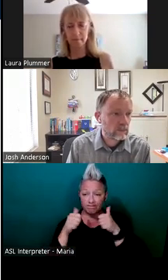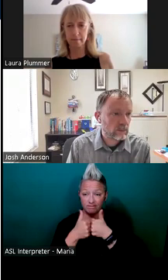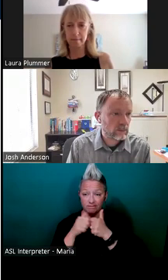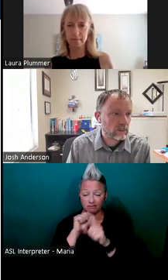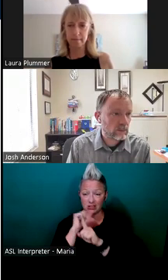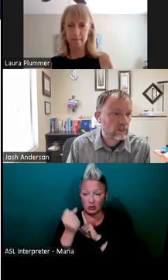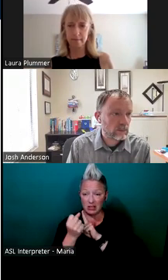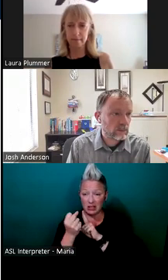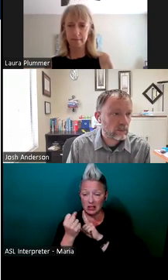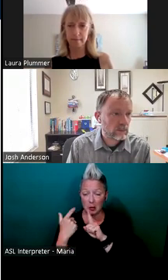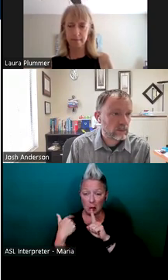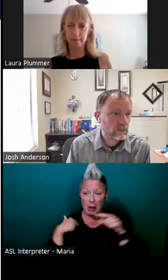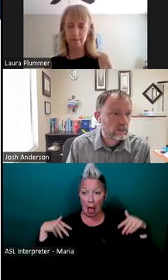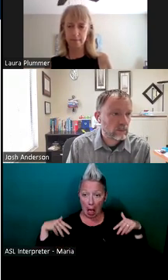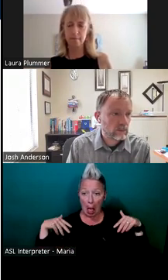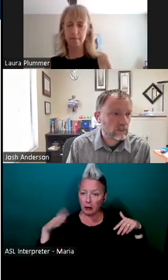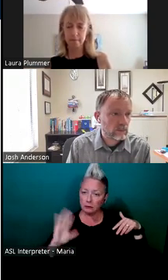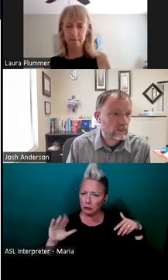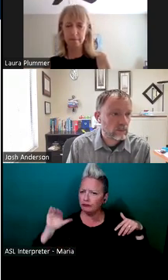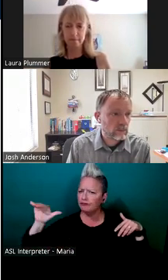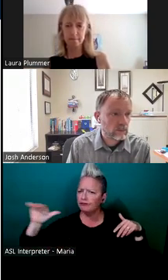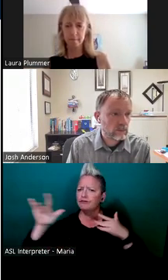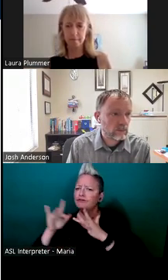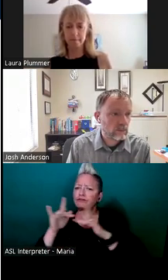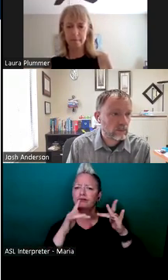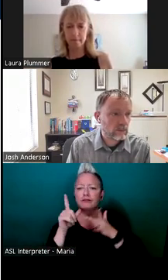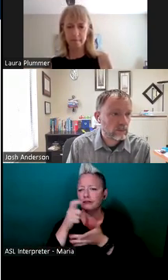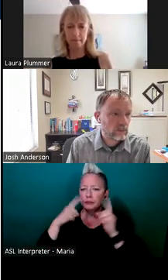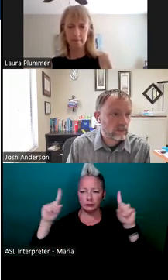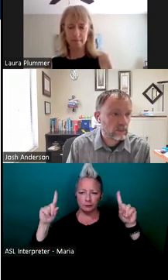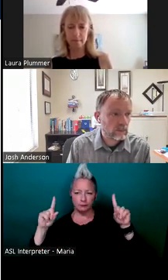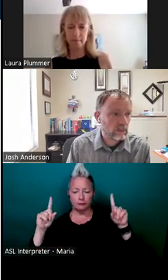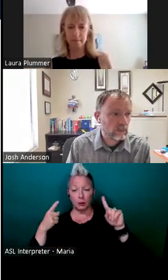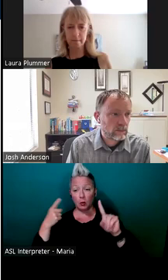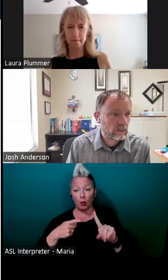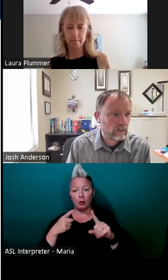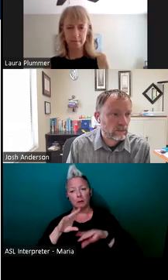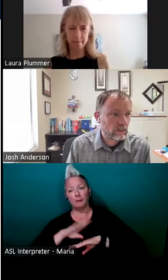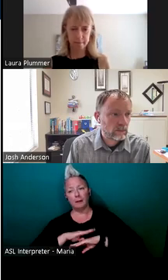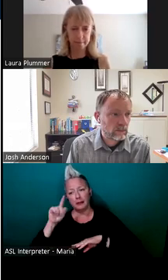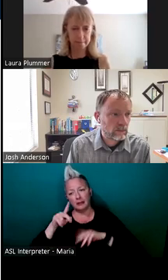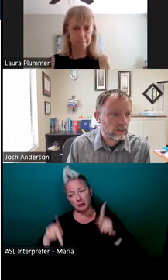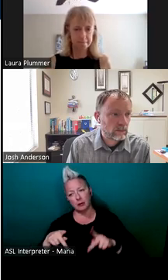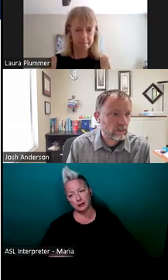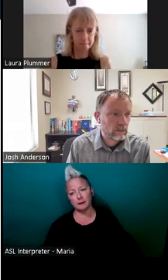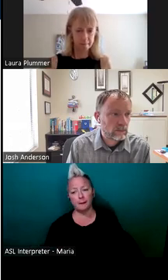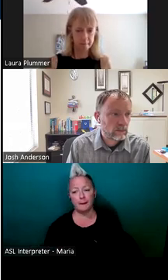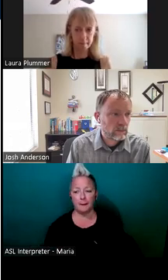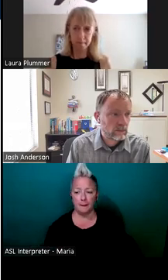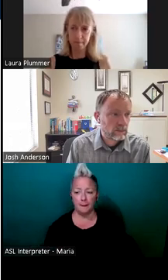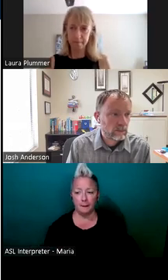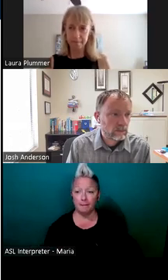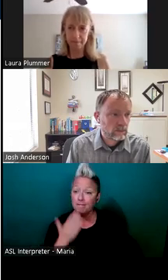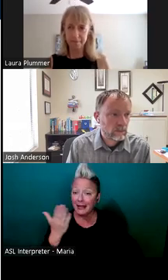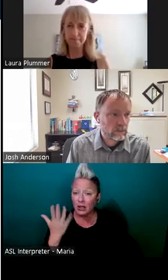we're not hesitant to reach out and figure something out together because the end goal is to be able to meet the needs of that person. So thank